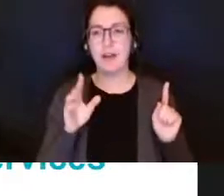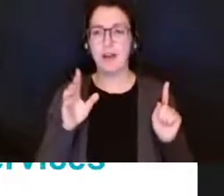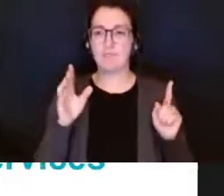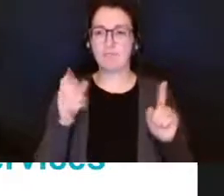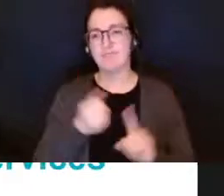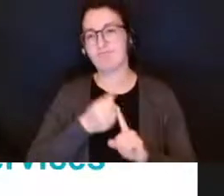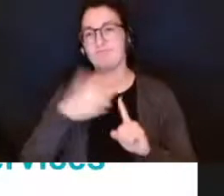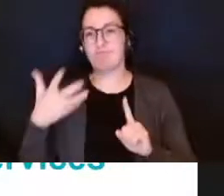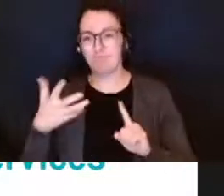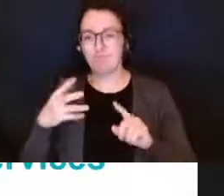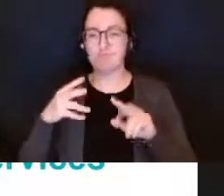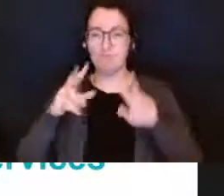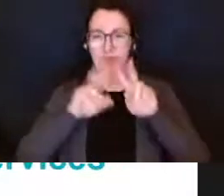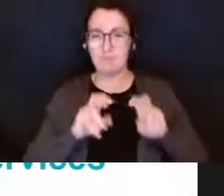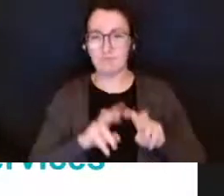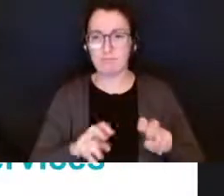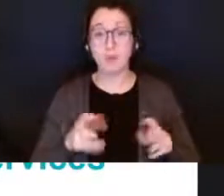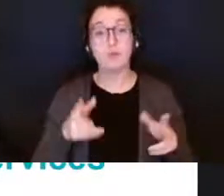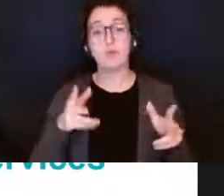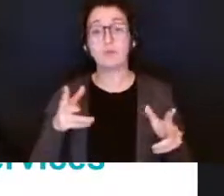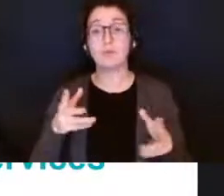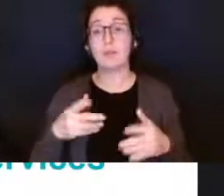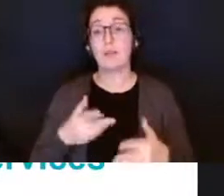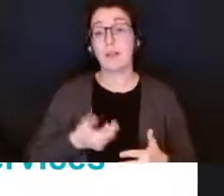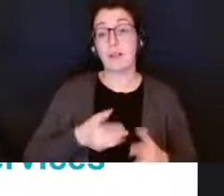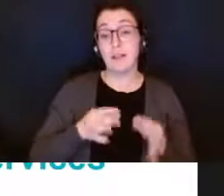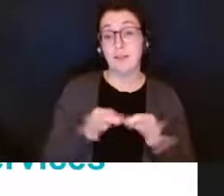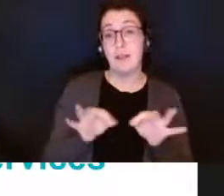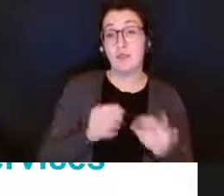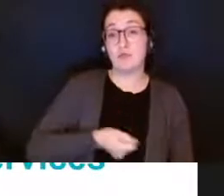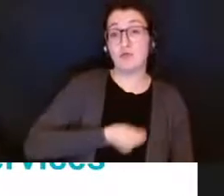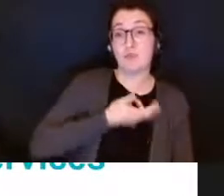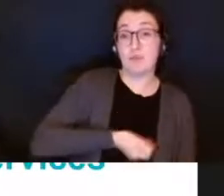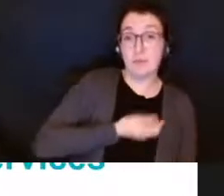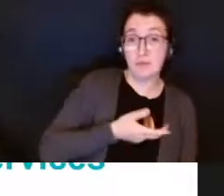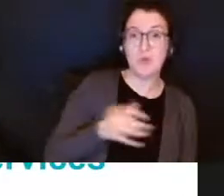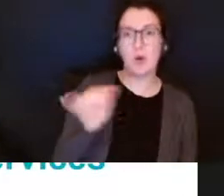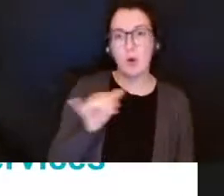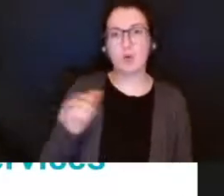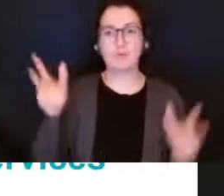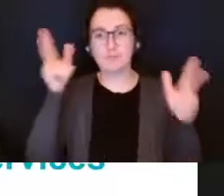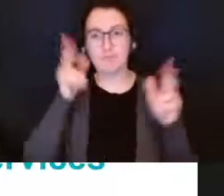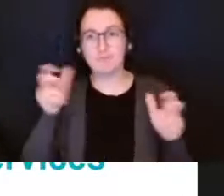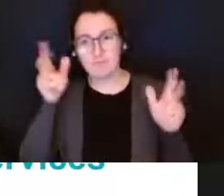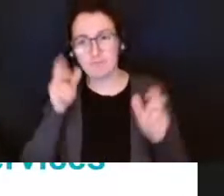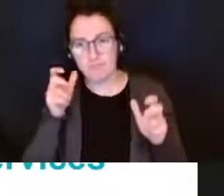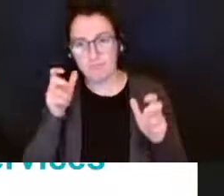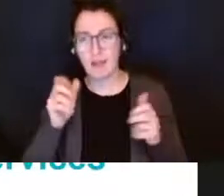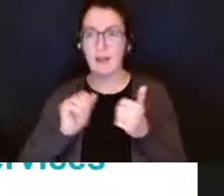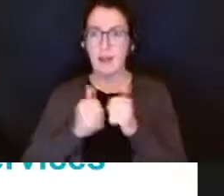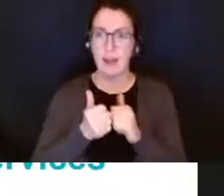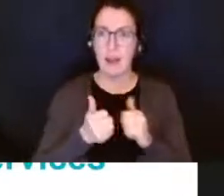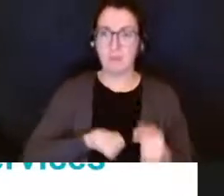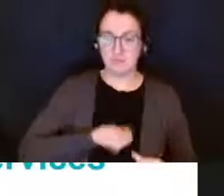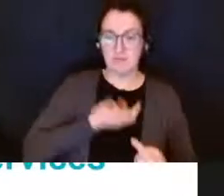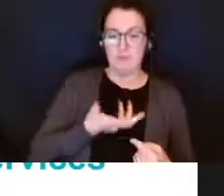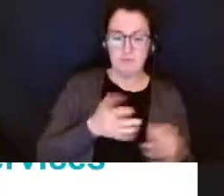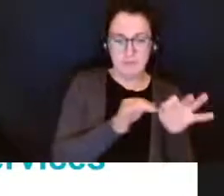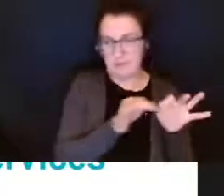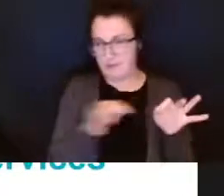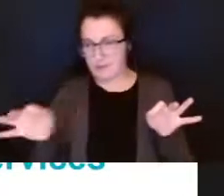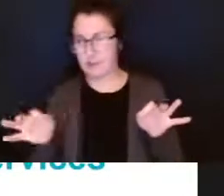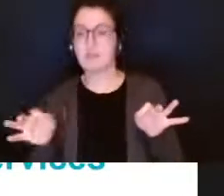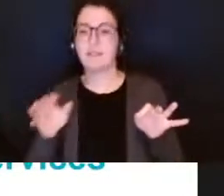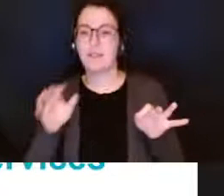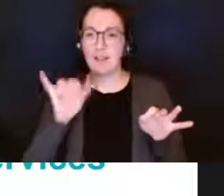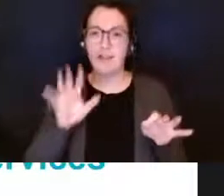or what we read or language can be expressive putting our thoughts into words and sentences for school-age children